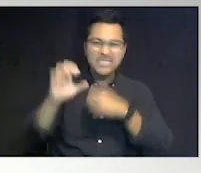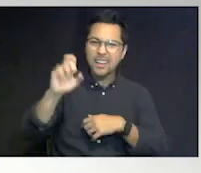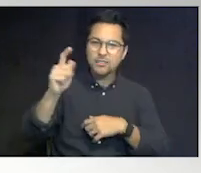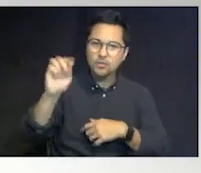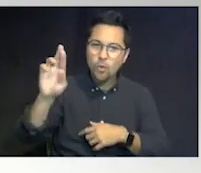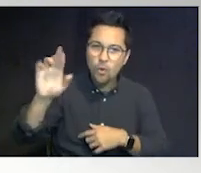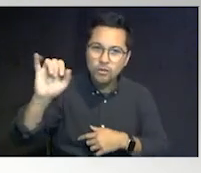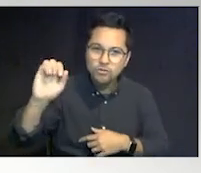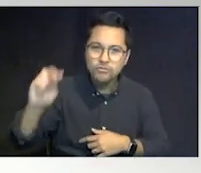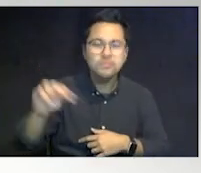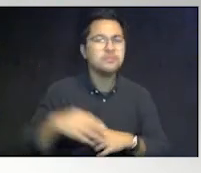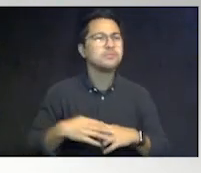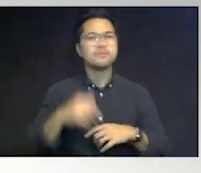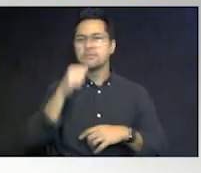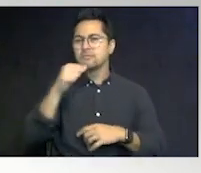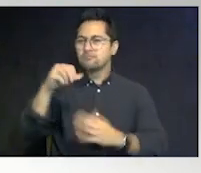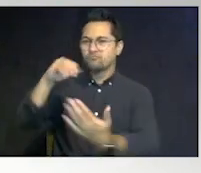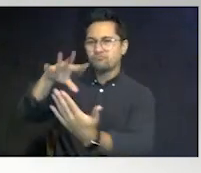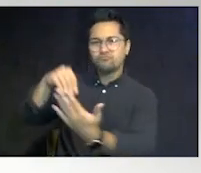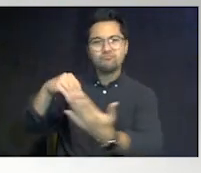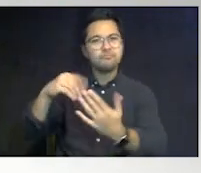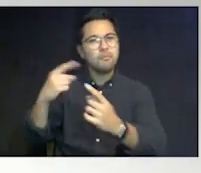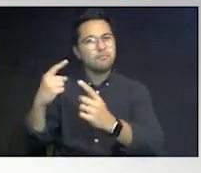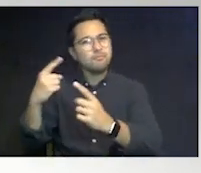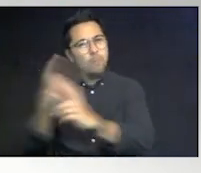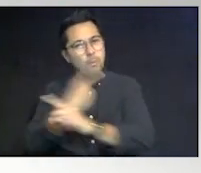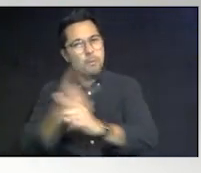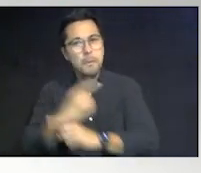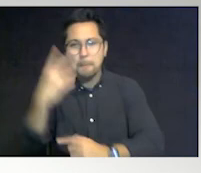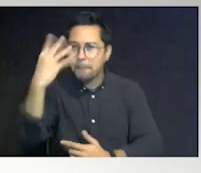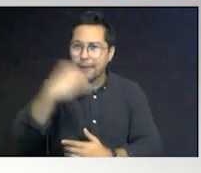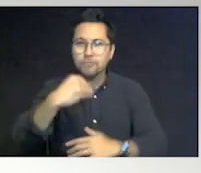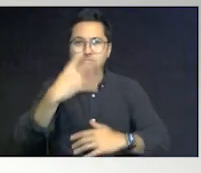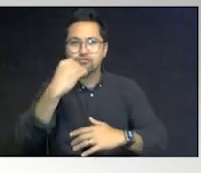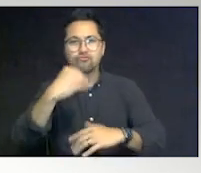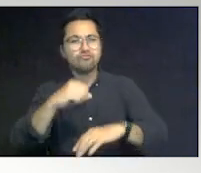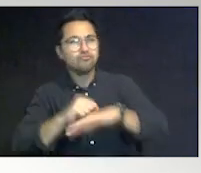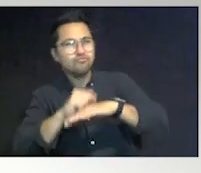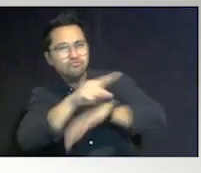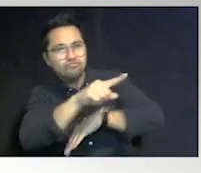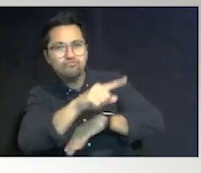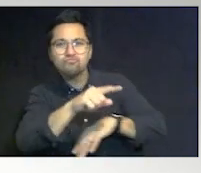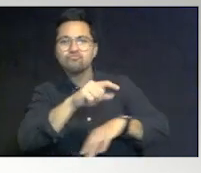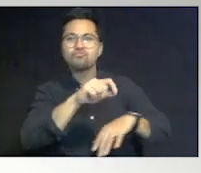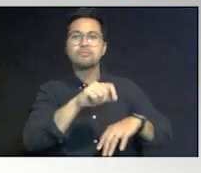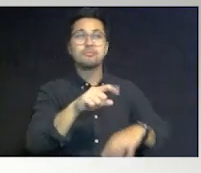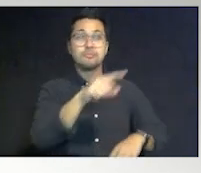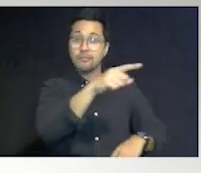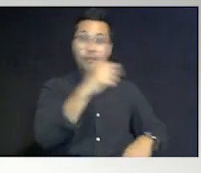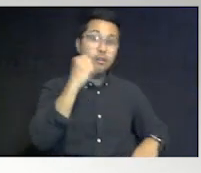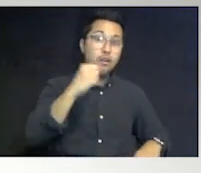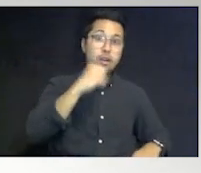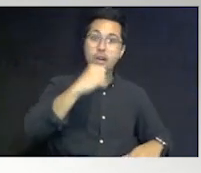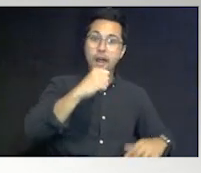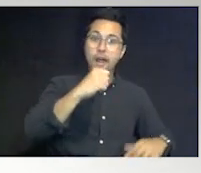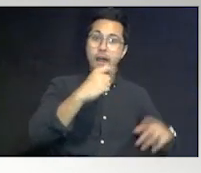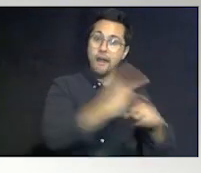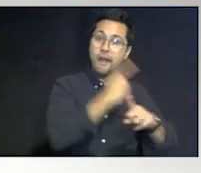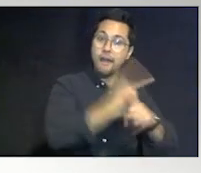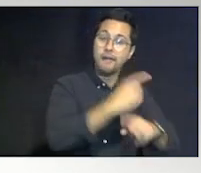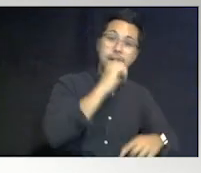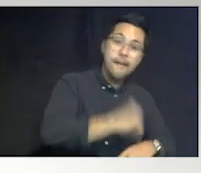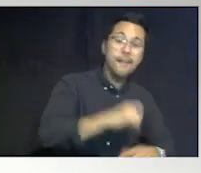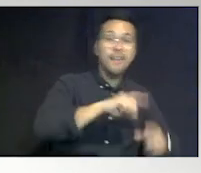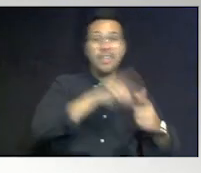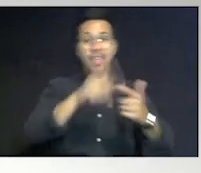seeing take inappropriate pictures, send them to the girl. Girl ends up being under the age. Then we get a